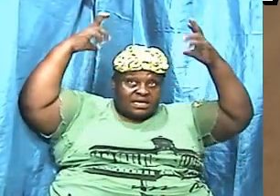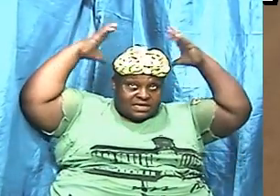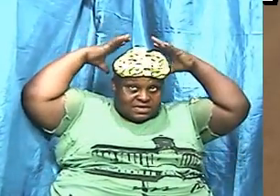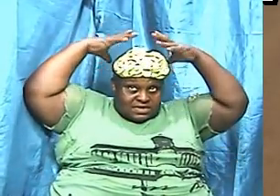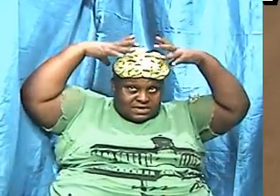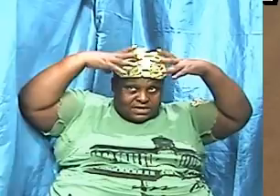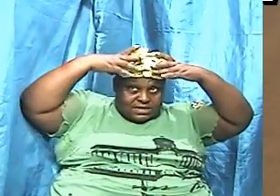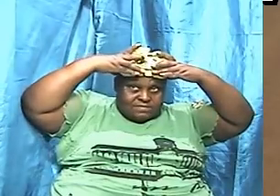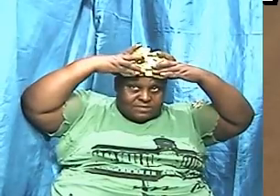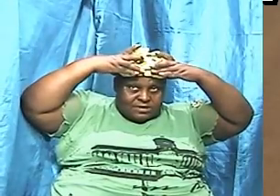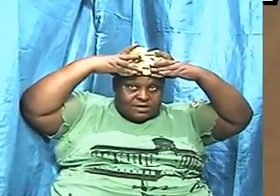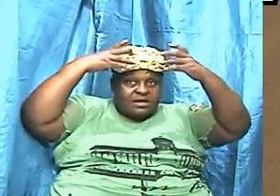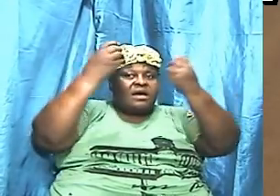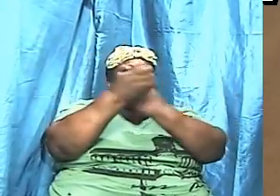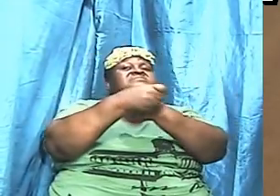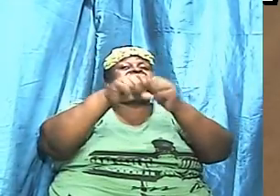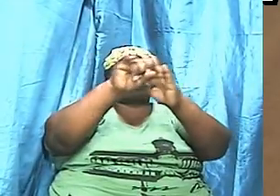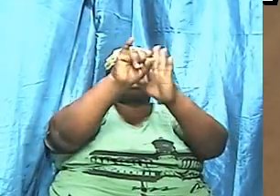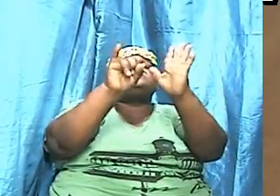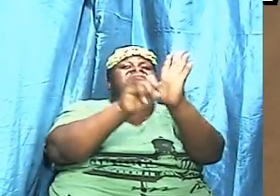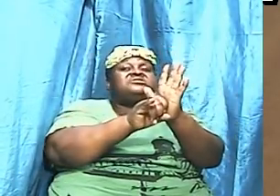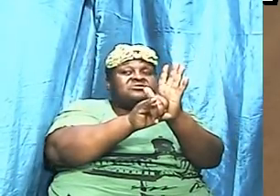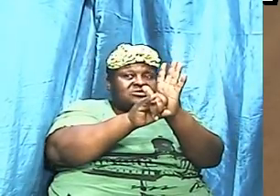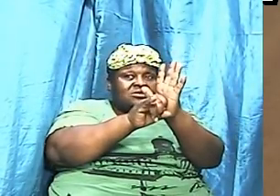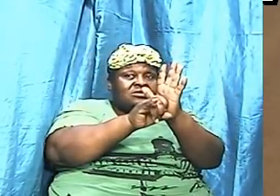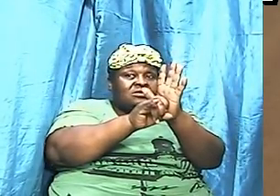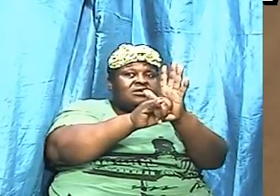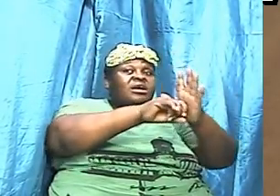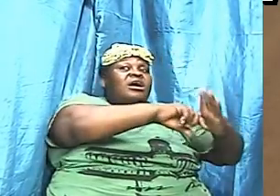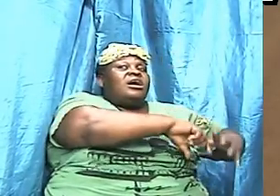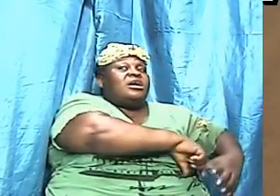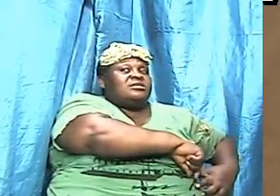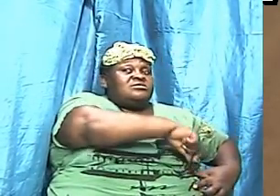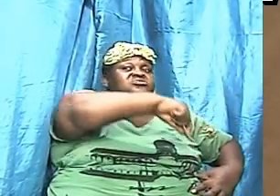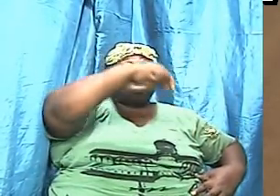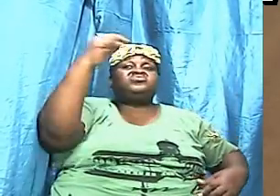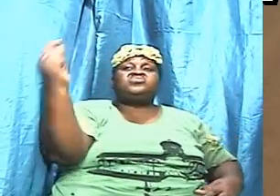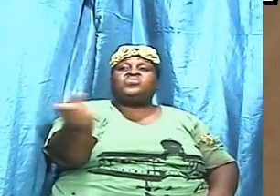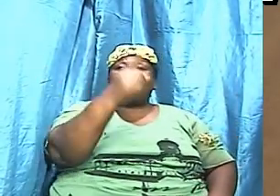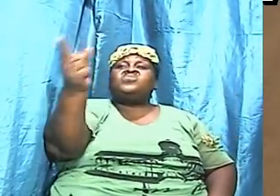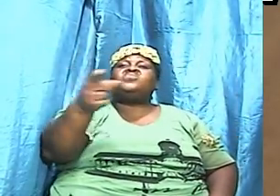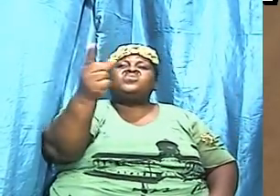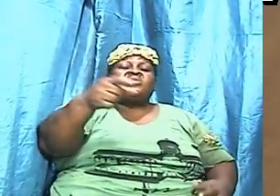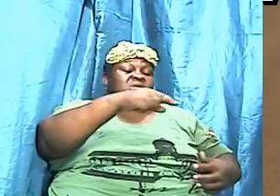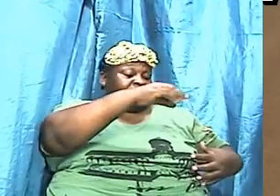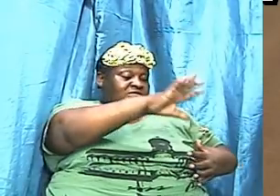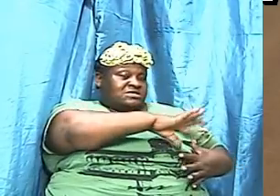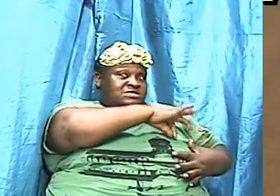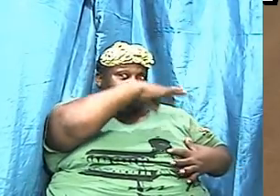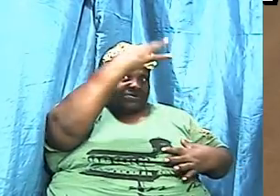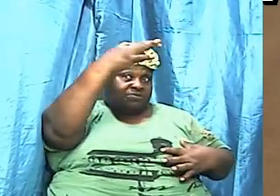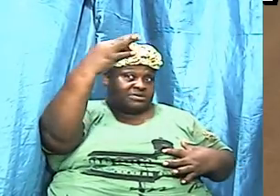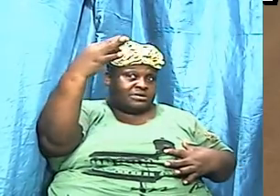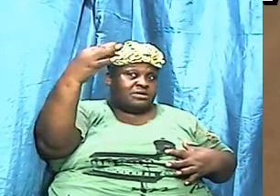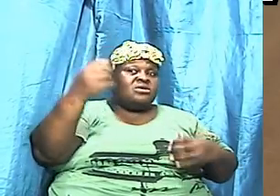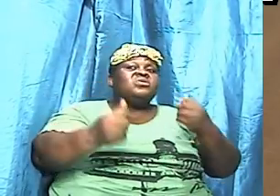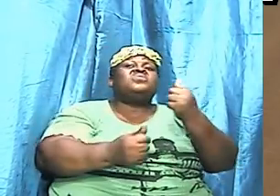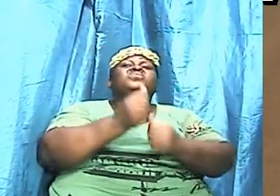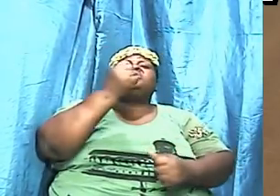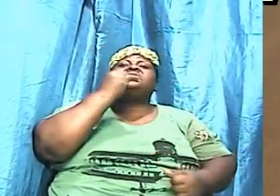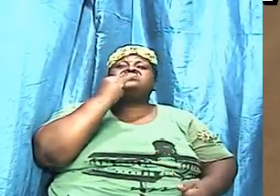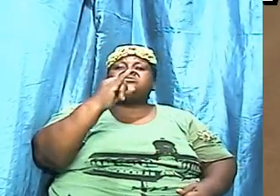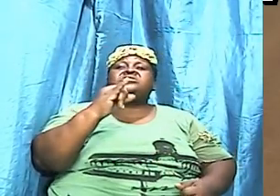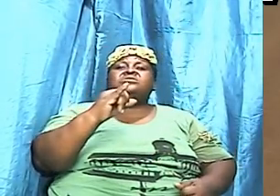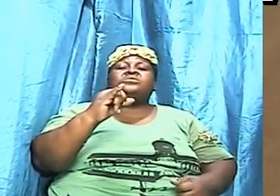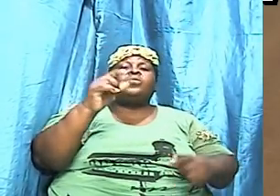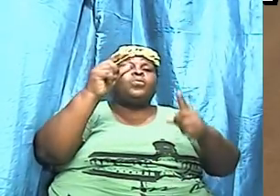of salvation and the sword of the spirit, which is